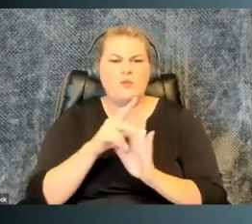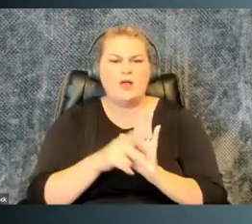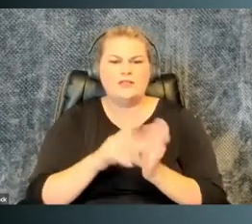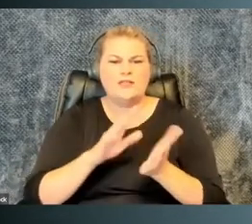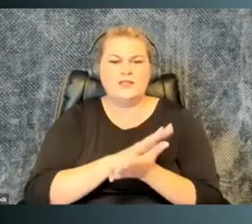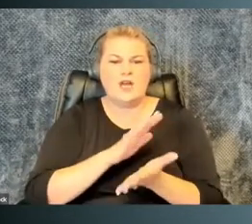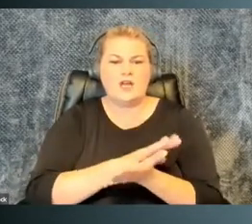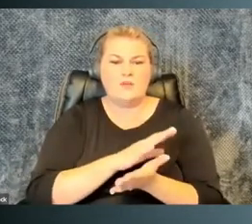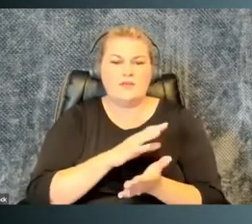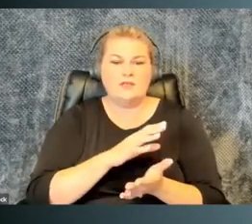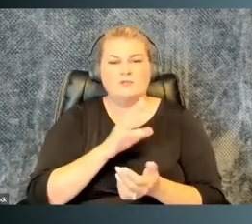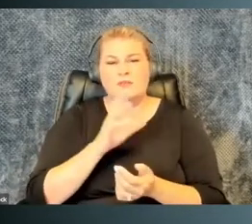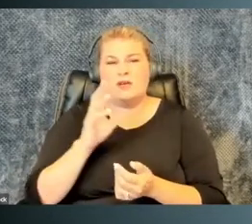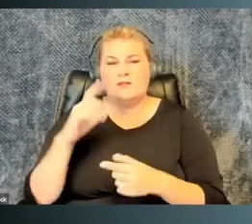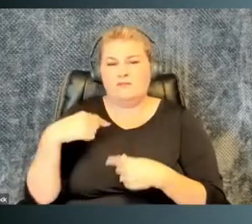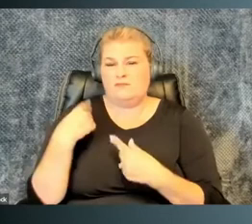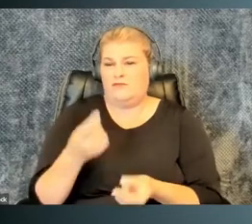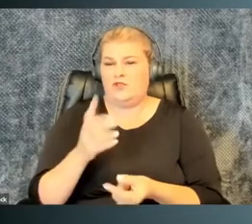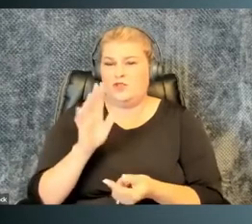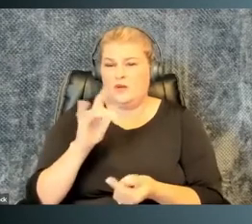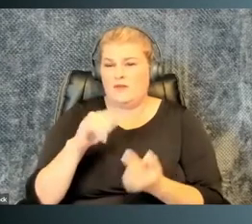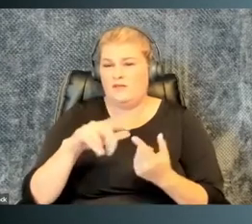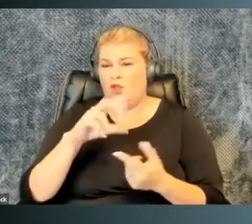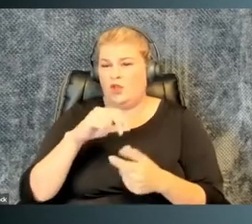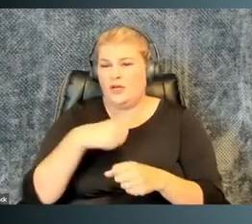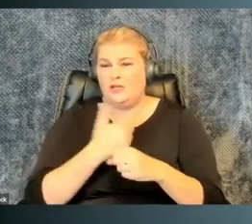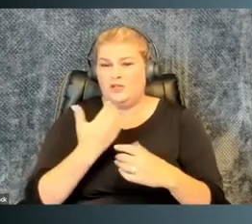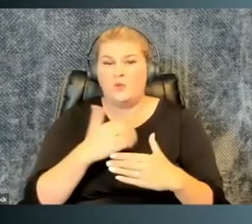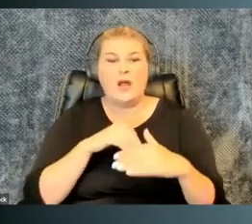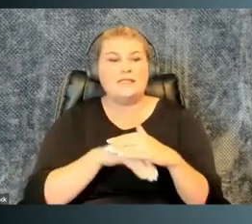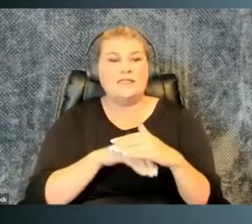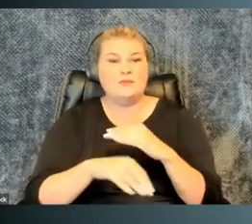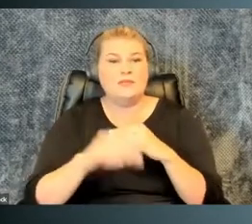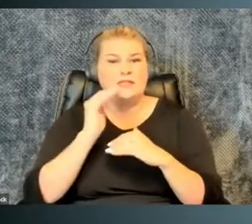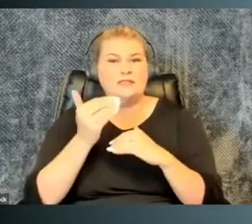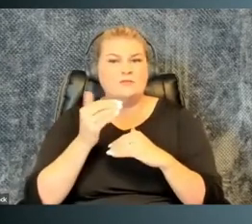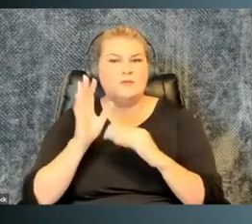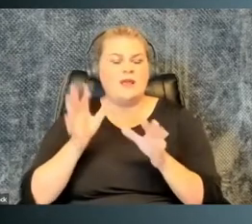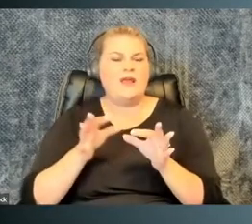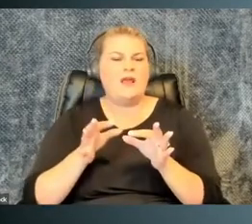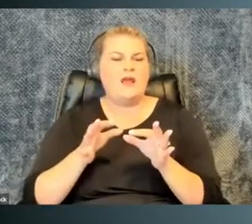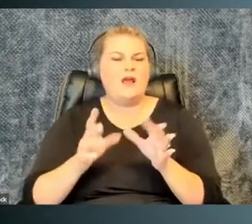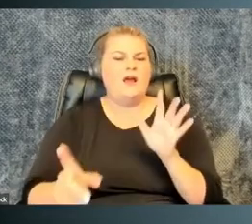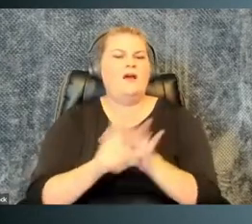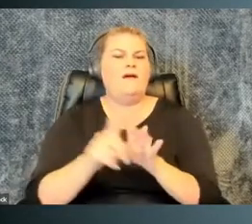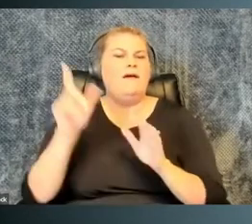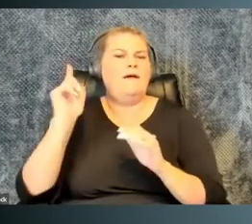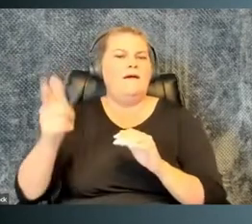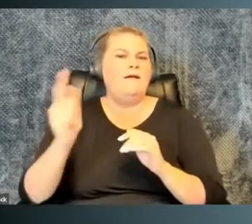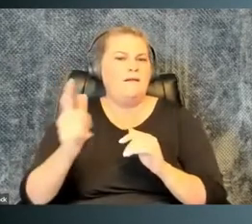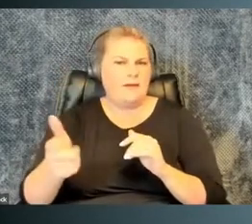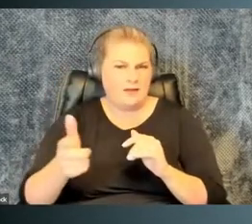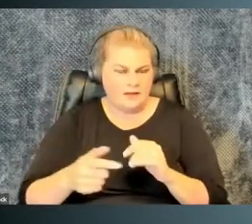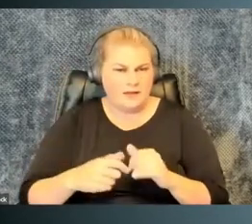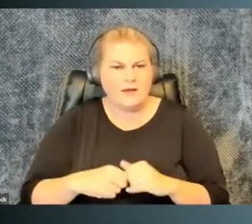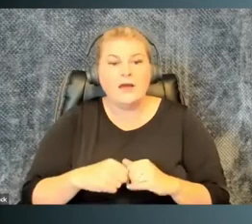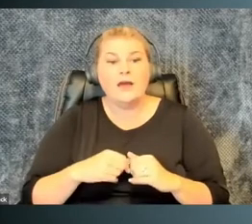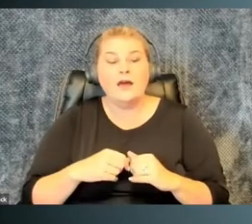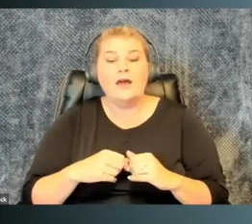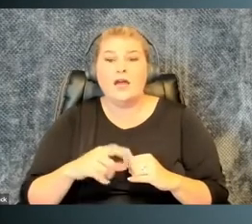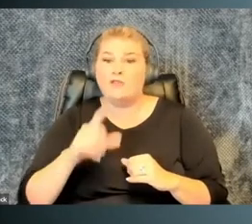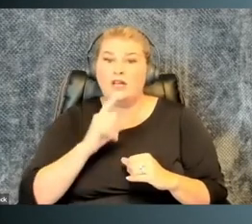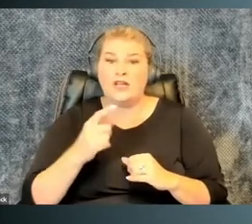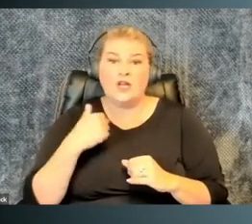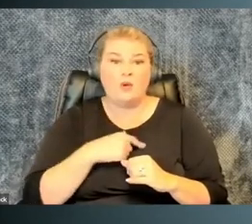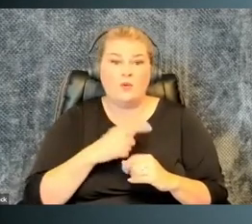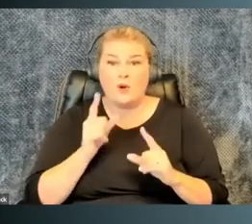graduate work on institutional policy documents over 25 to 30 years here, where accessibility seemed to be an afterthought. And indeed,